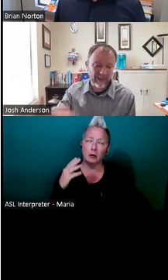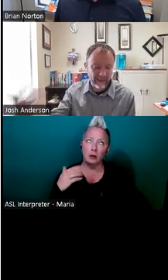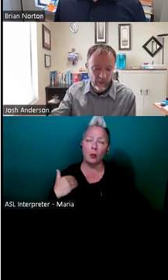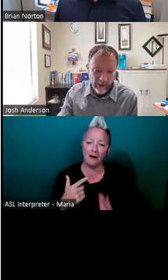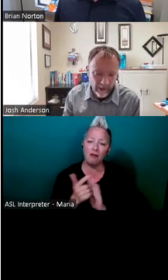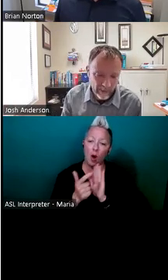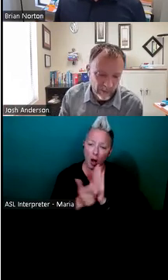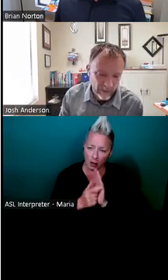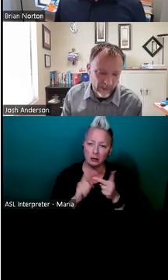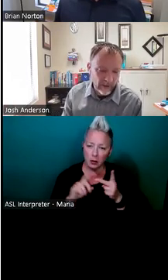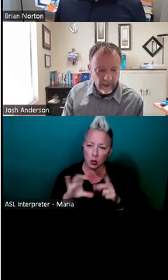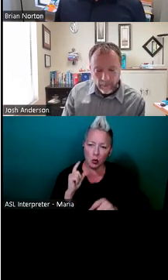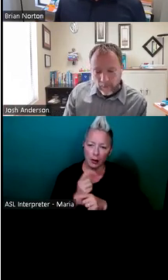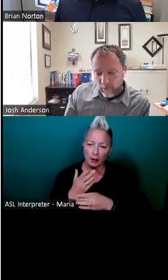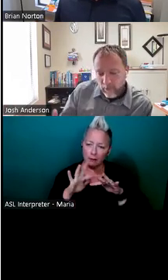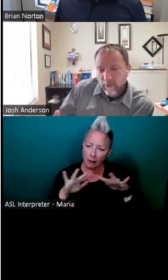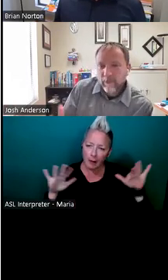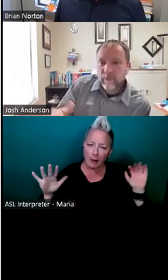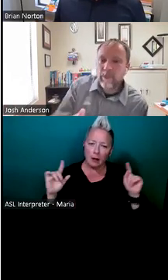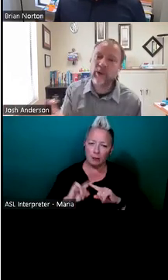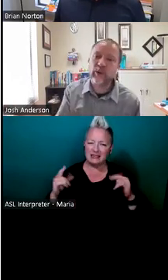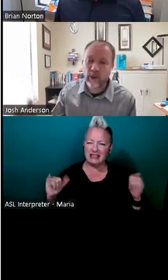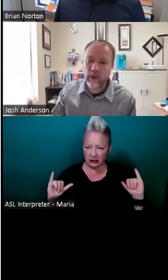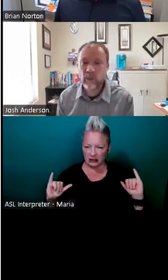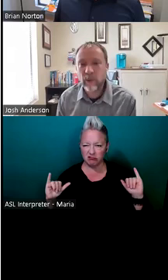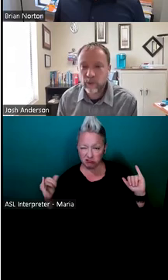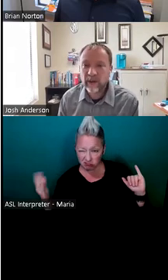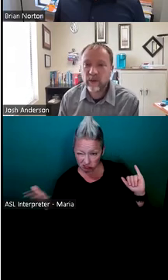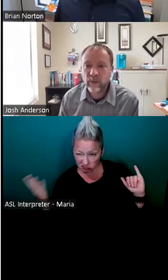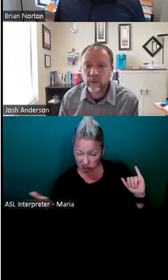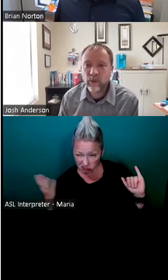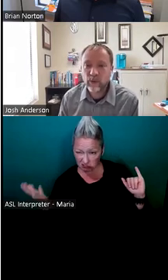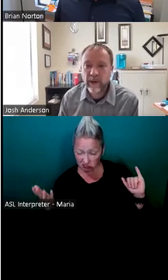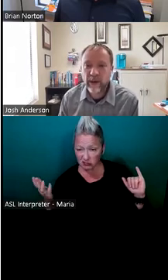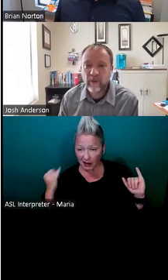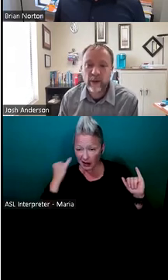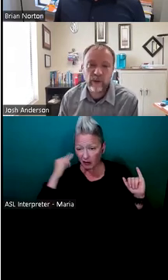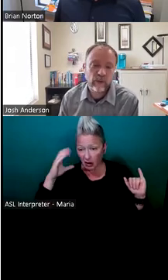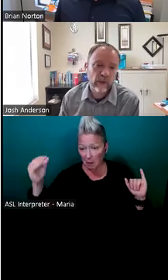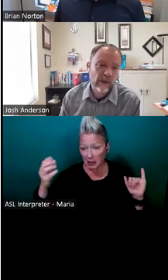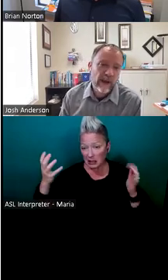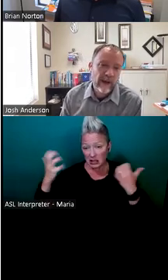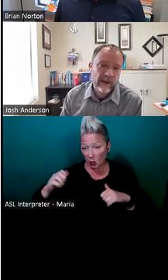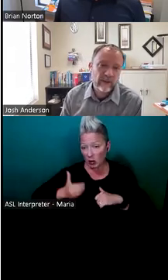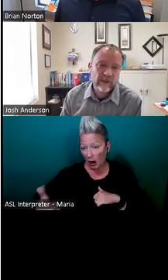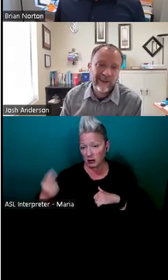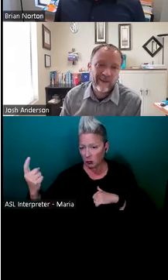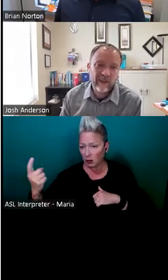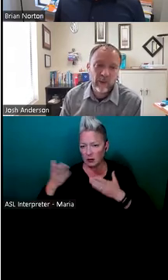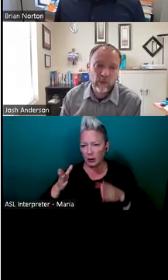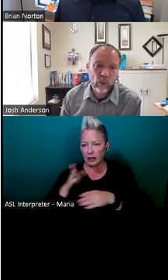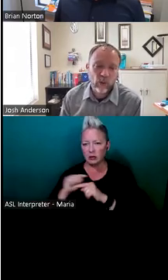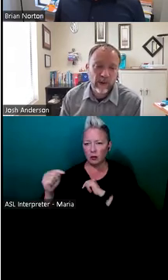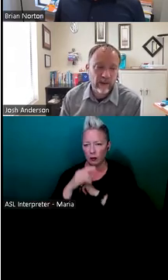you know, do the right thing. Brian kind of mentioned earlier, but there's ways around those things if employers really kind of want to. So, uh, just